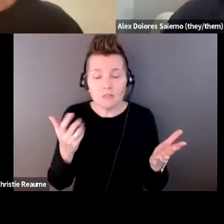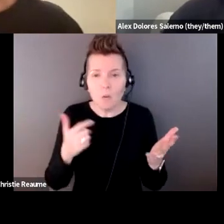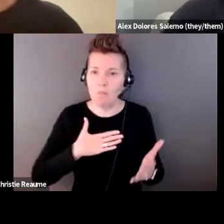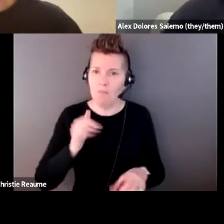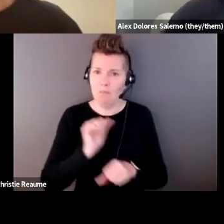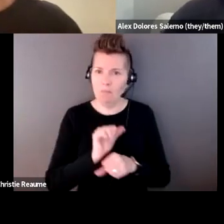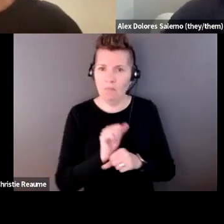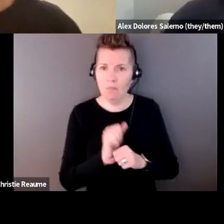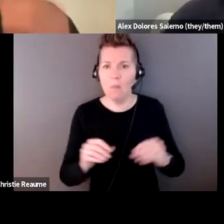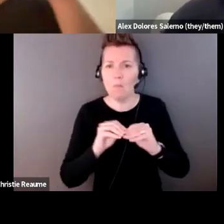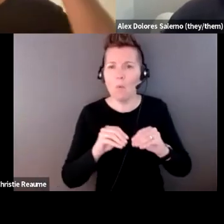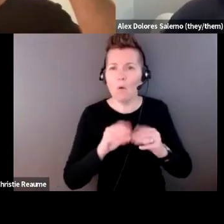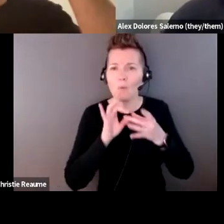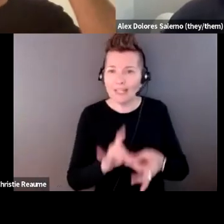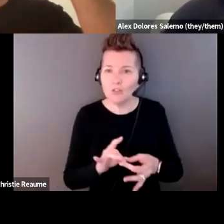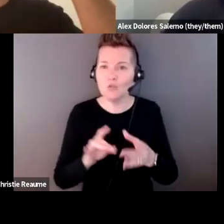addressing that.